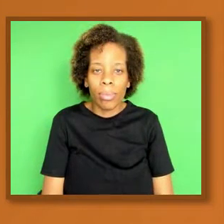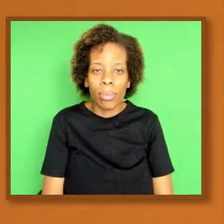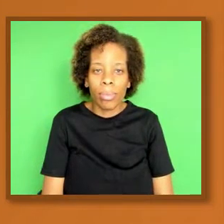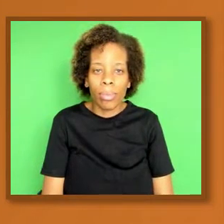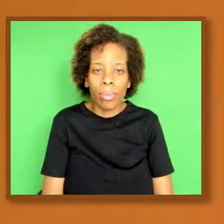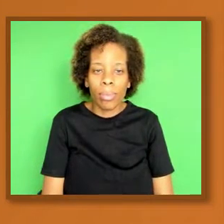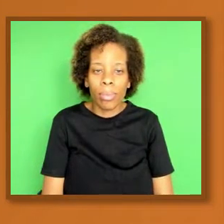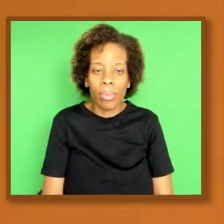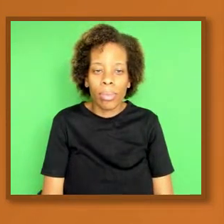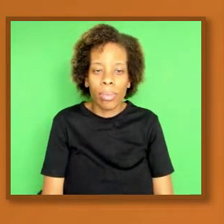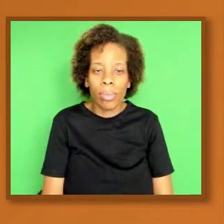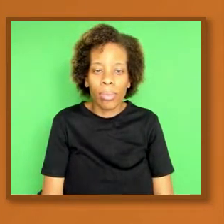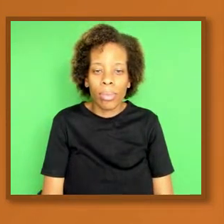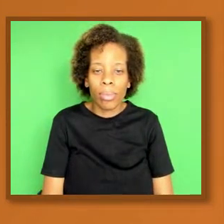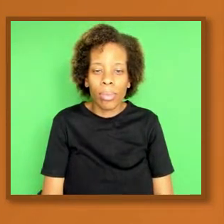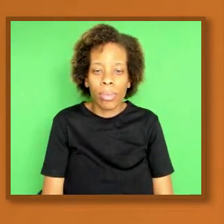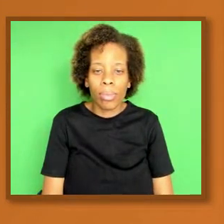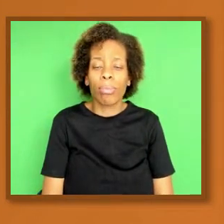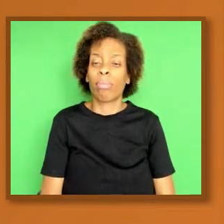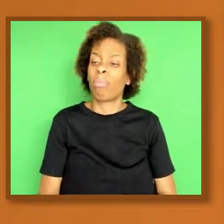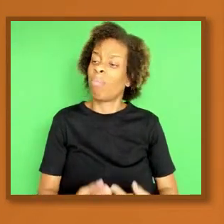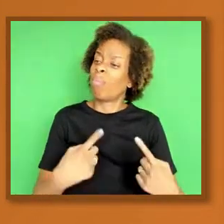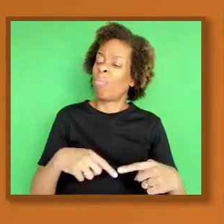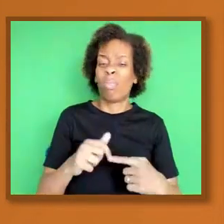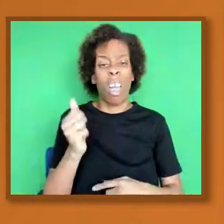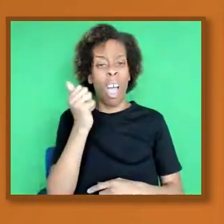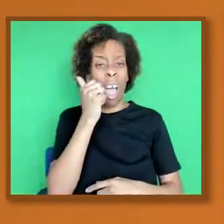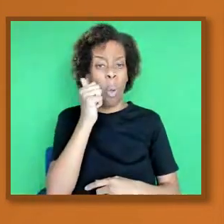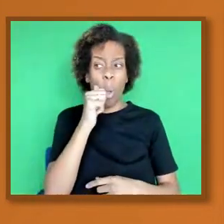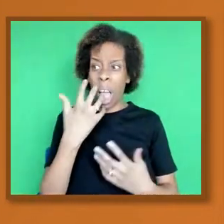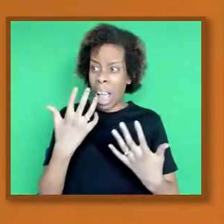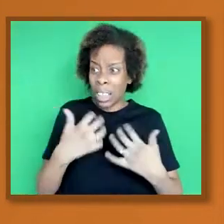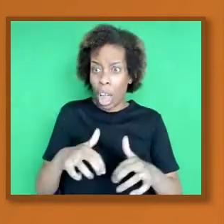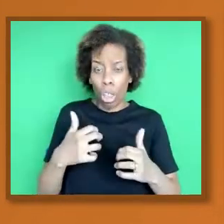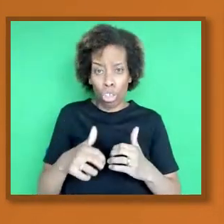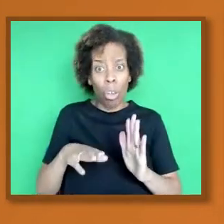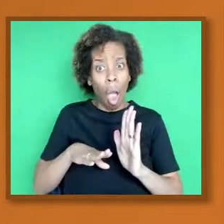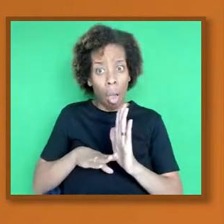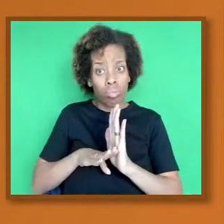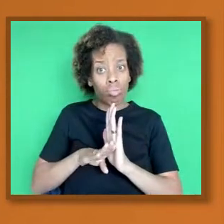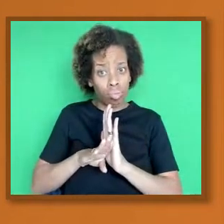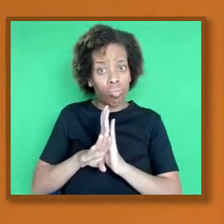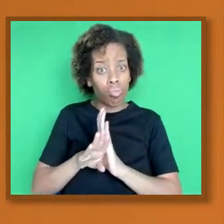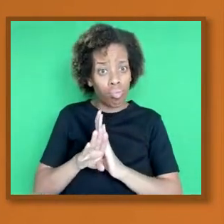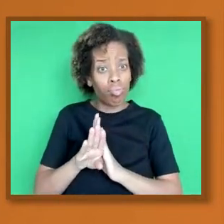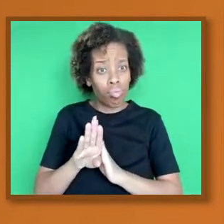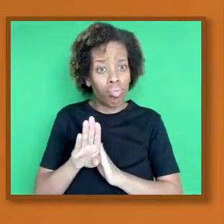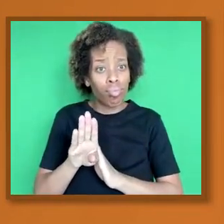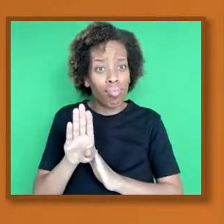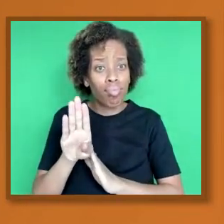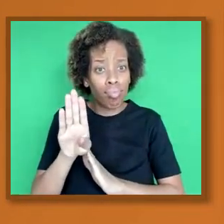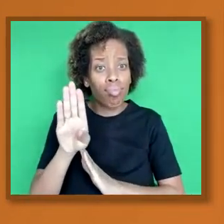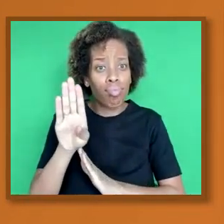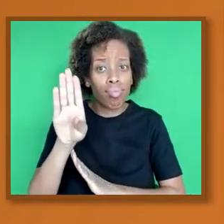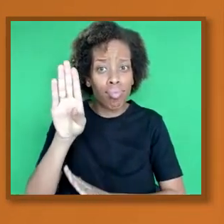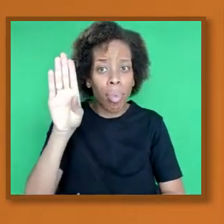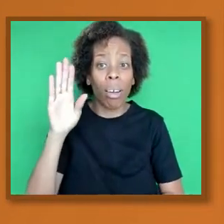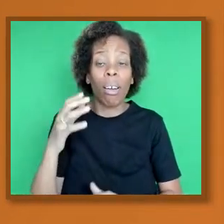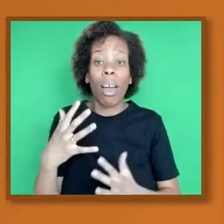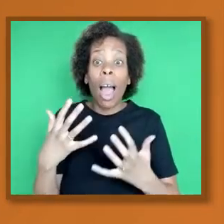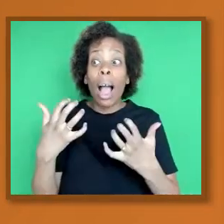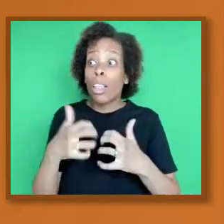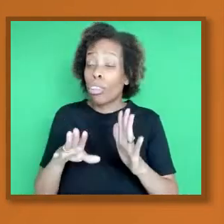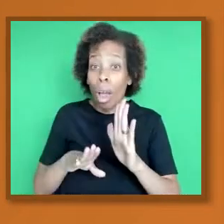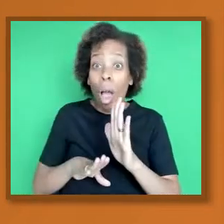technology has been advancing and the advancement of technology has meant that you can